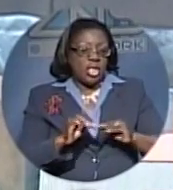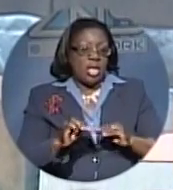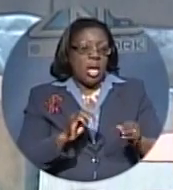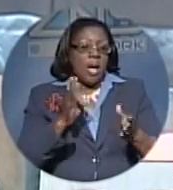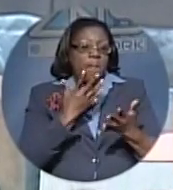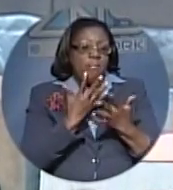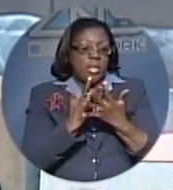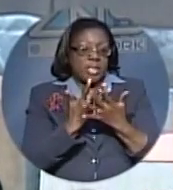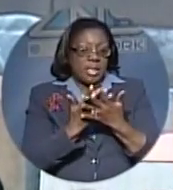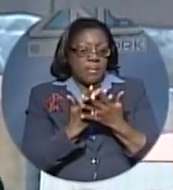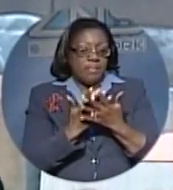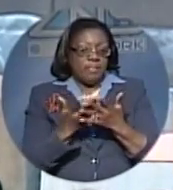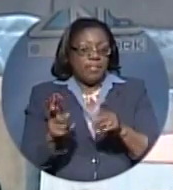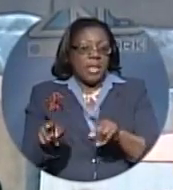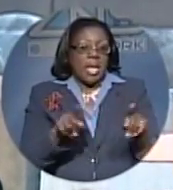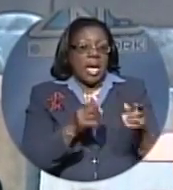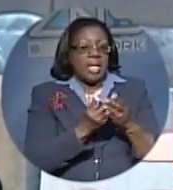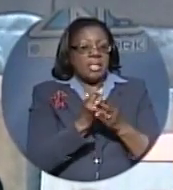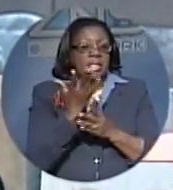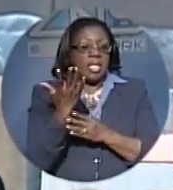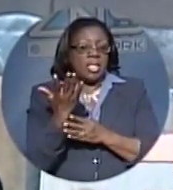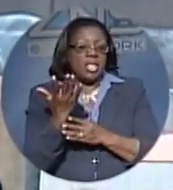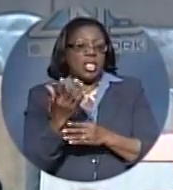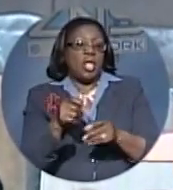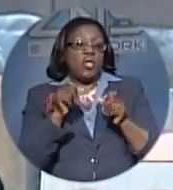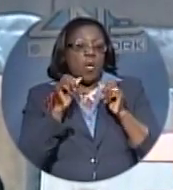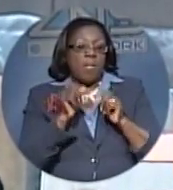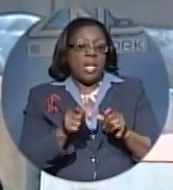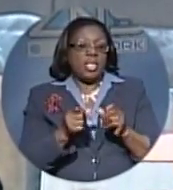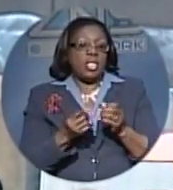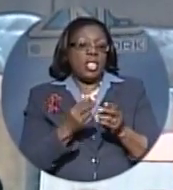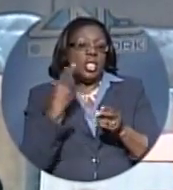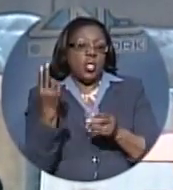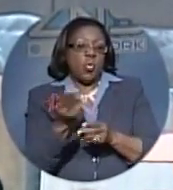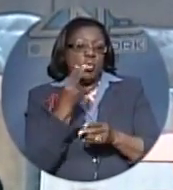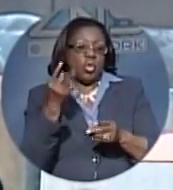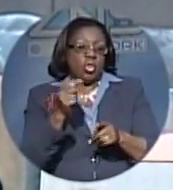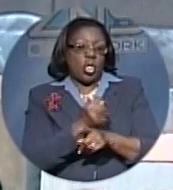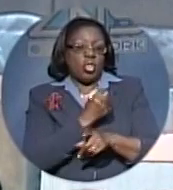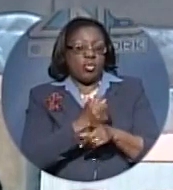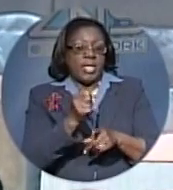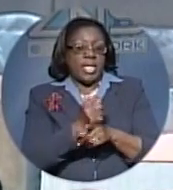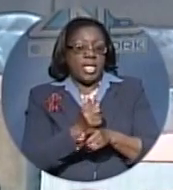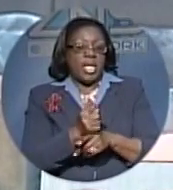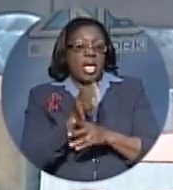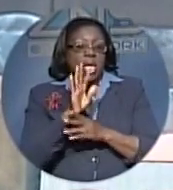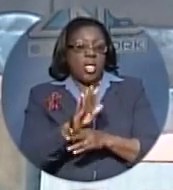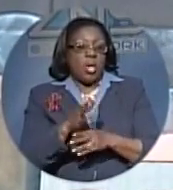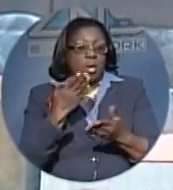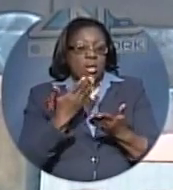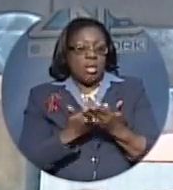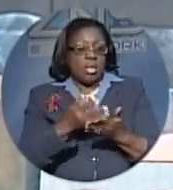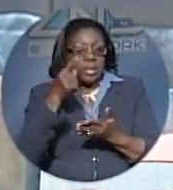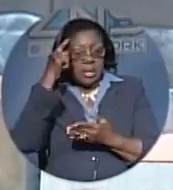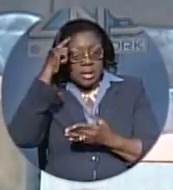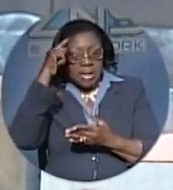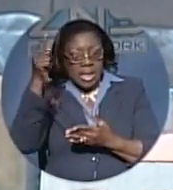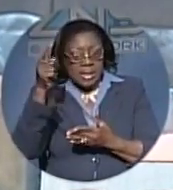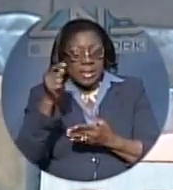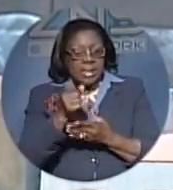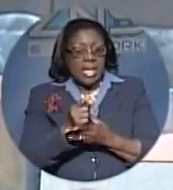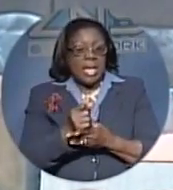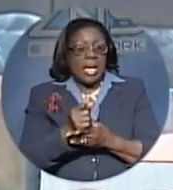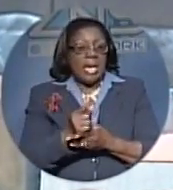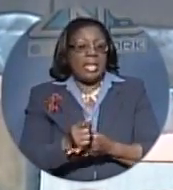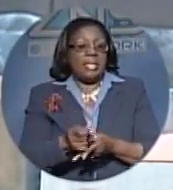As such, you must use your training, your common sense, and to the